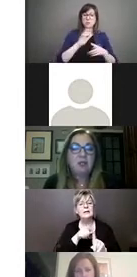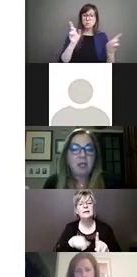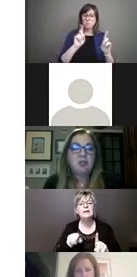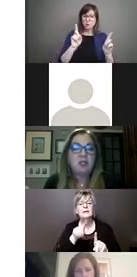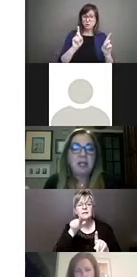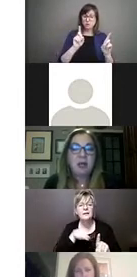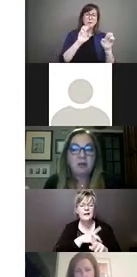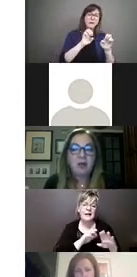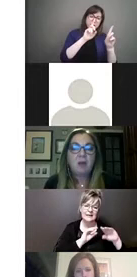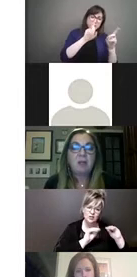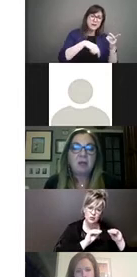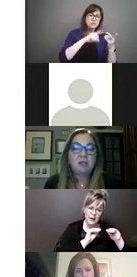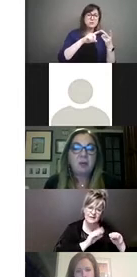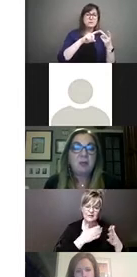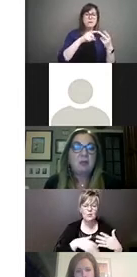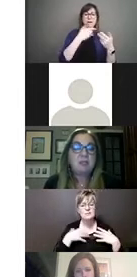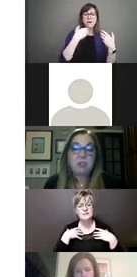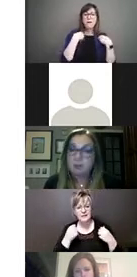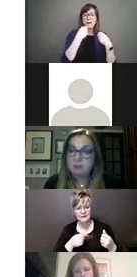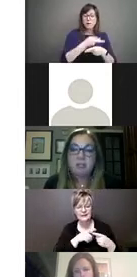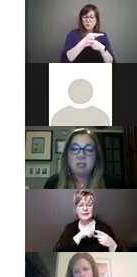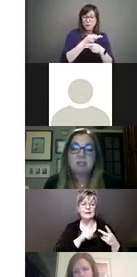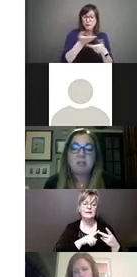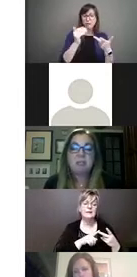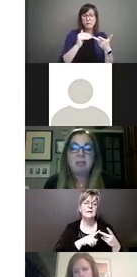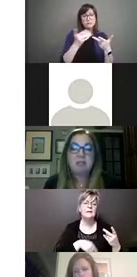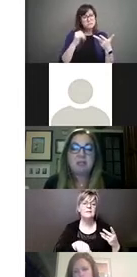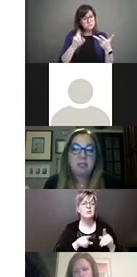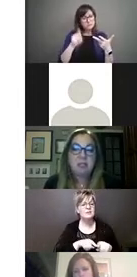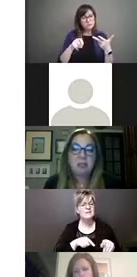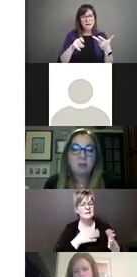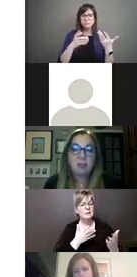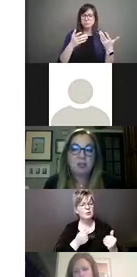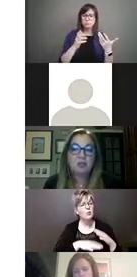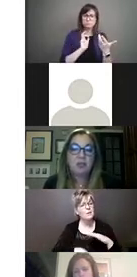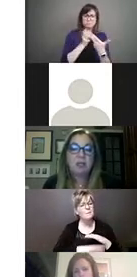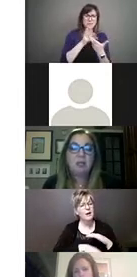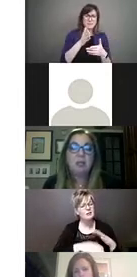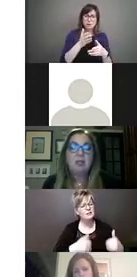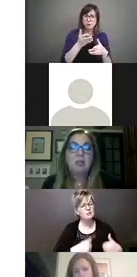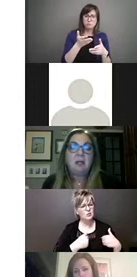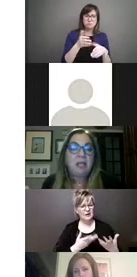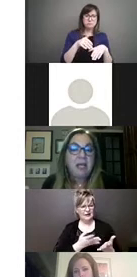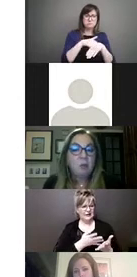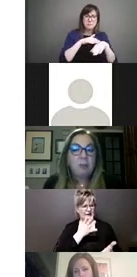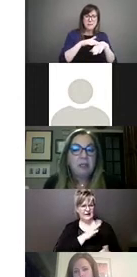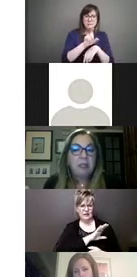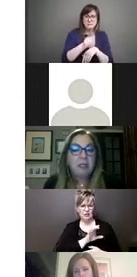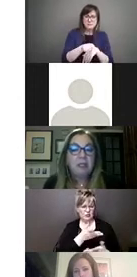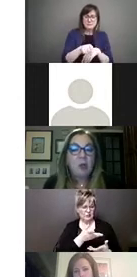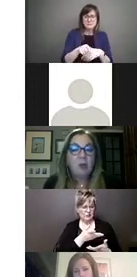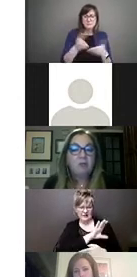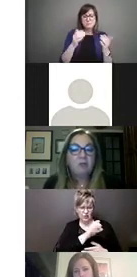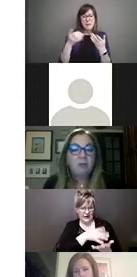education and health care, but also still the need to meet basic needs in a rich country. Play and mobility